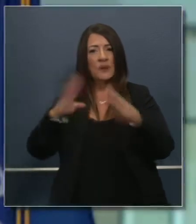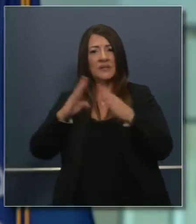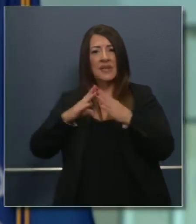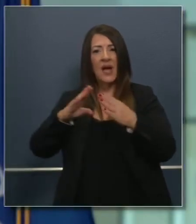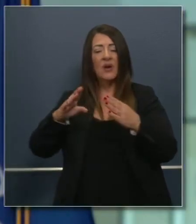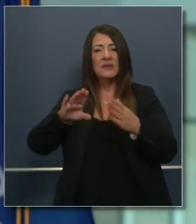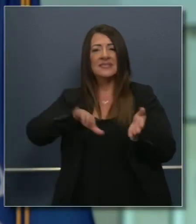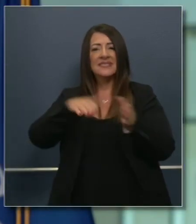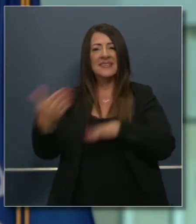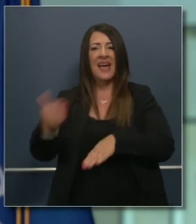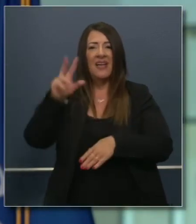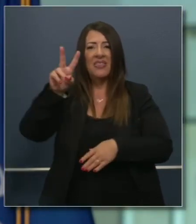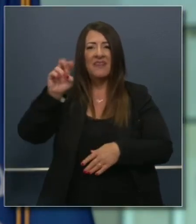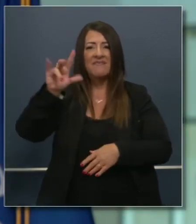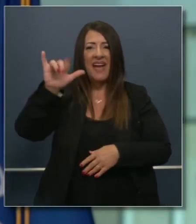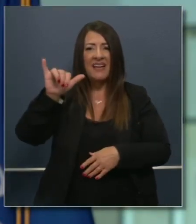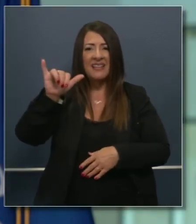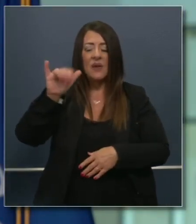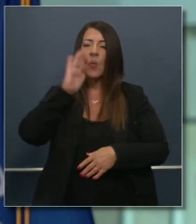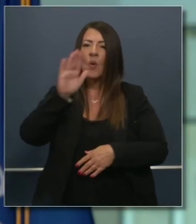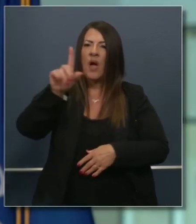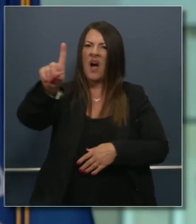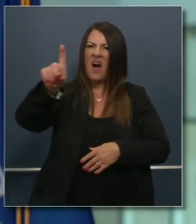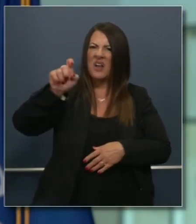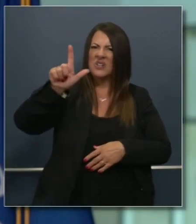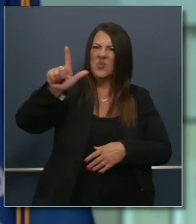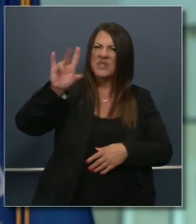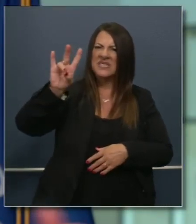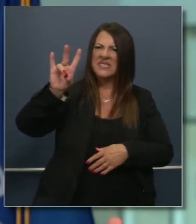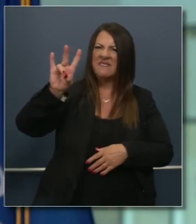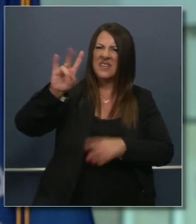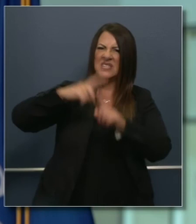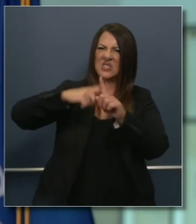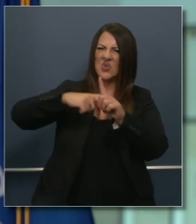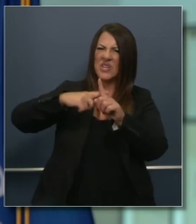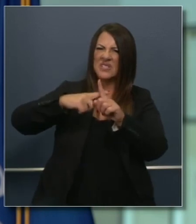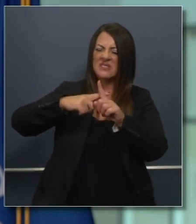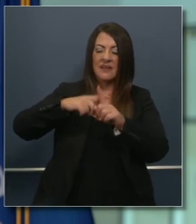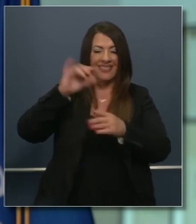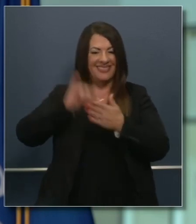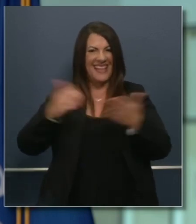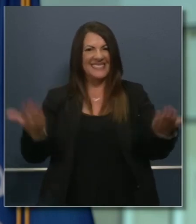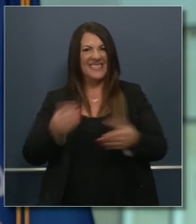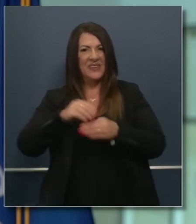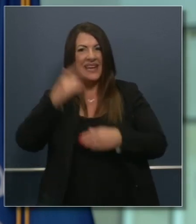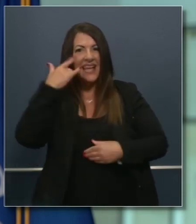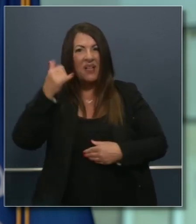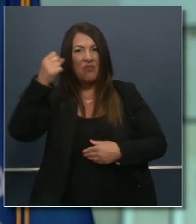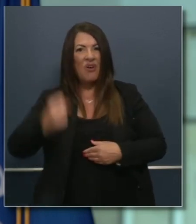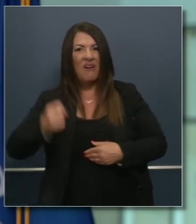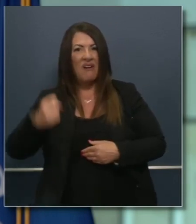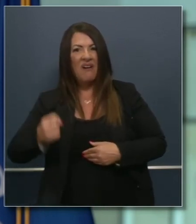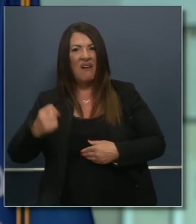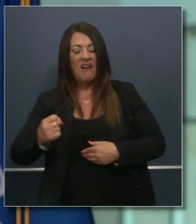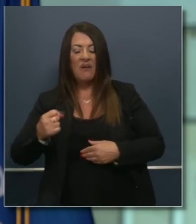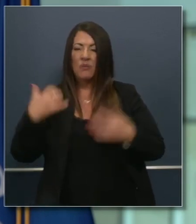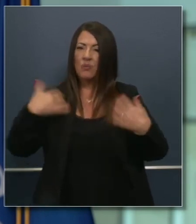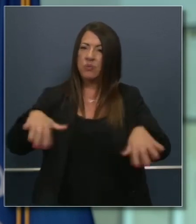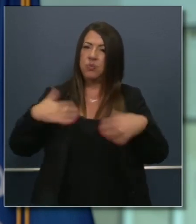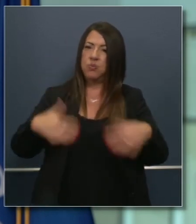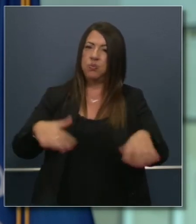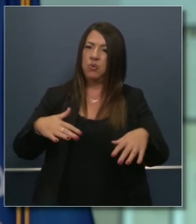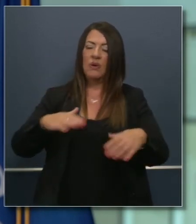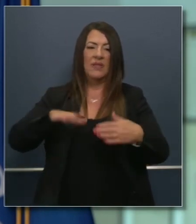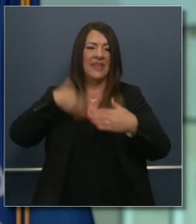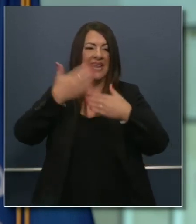record of 127 degrees. That's in our state. That's not some distant land overseas. The next 7, 8,